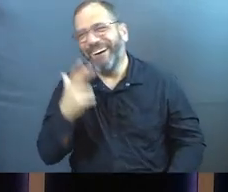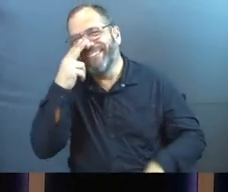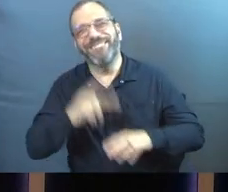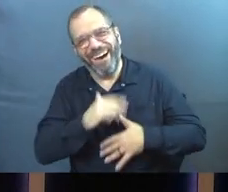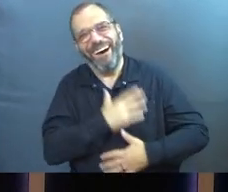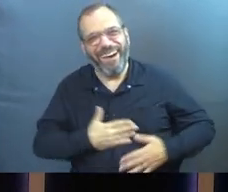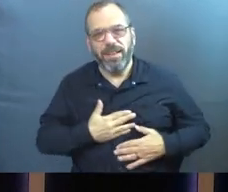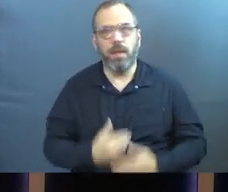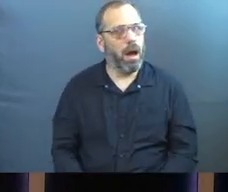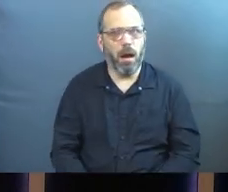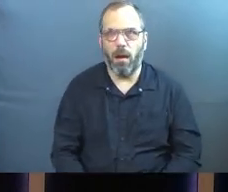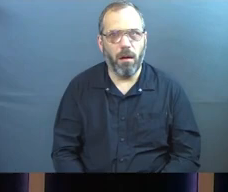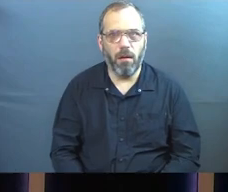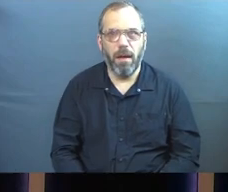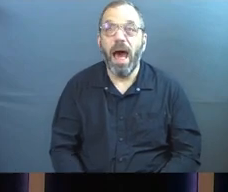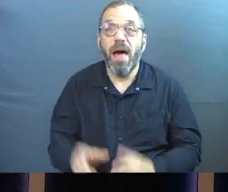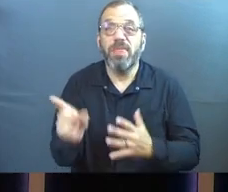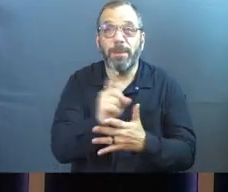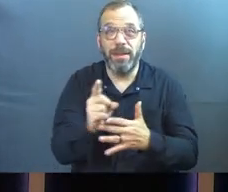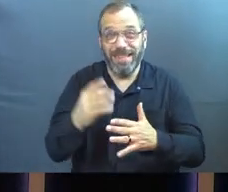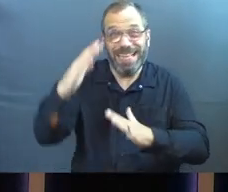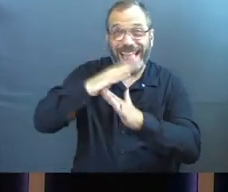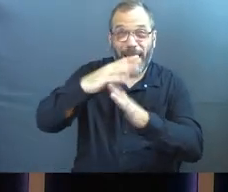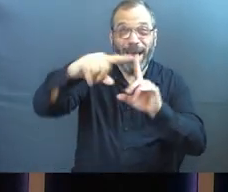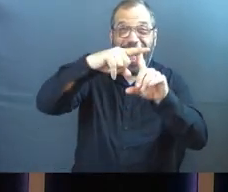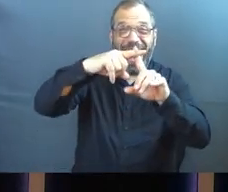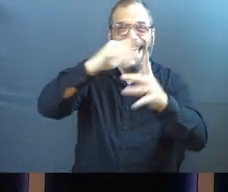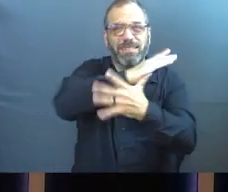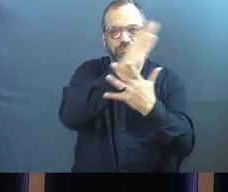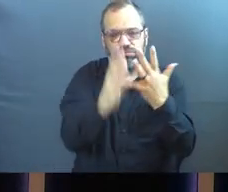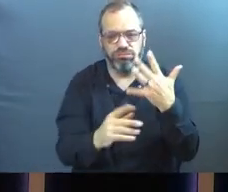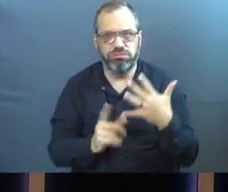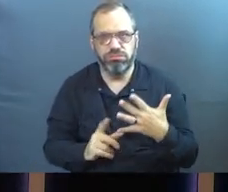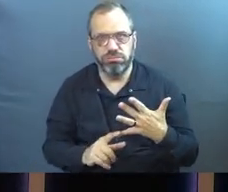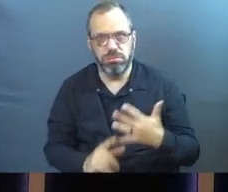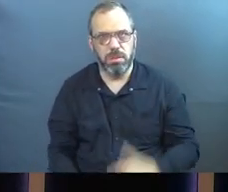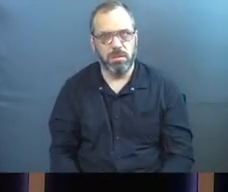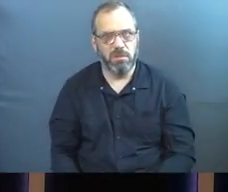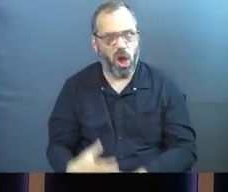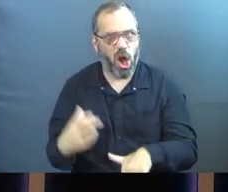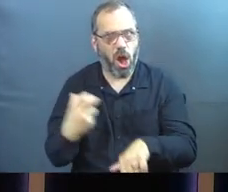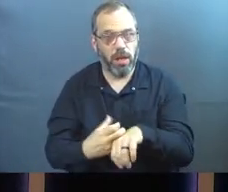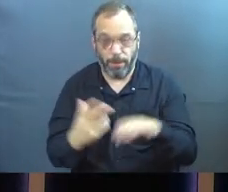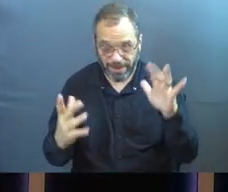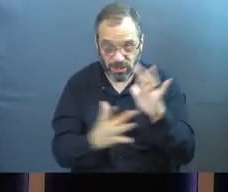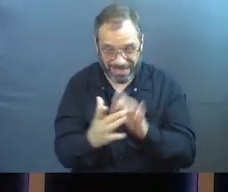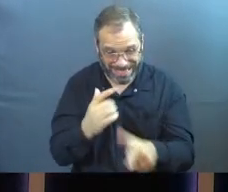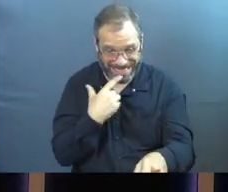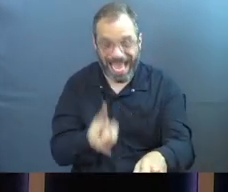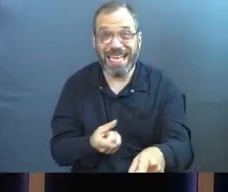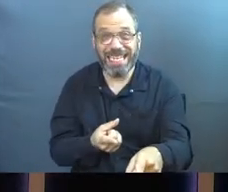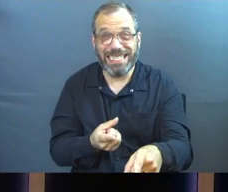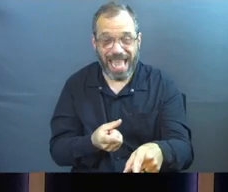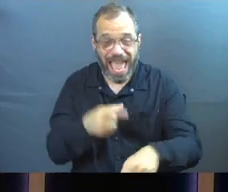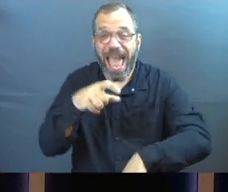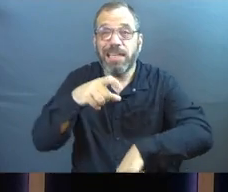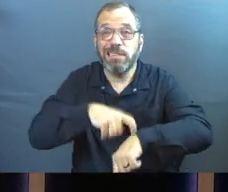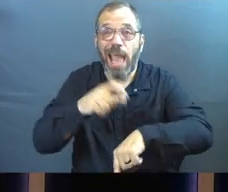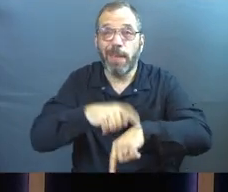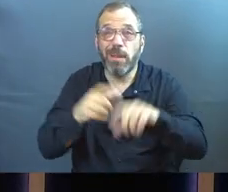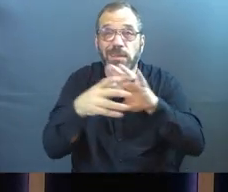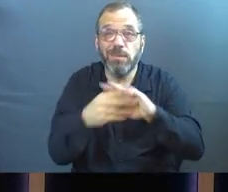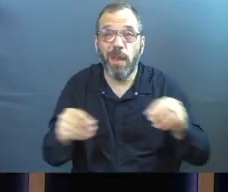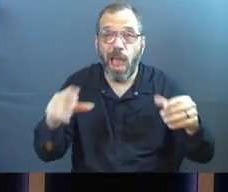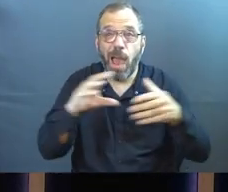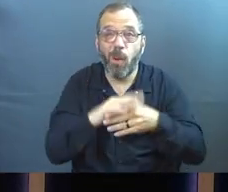on a topic to be talking about, but Jesus said it and he spent a little bit of time